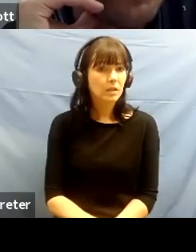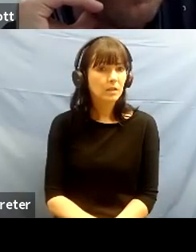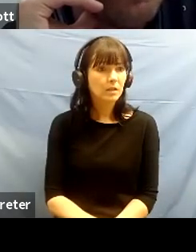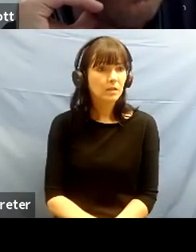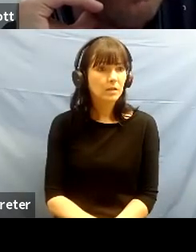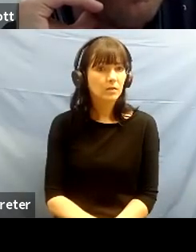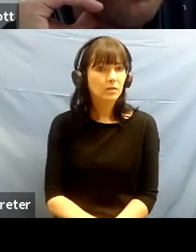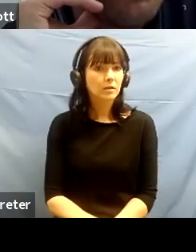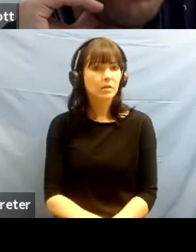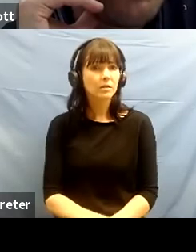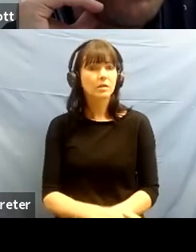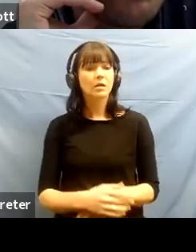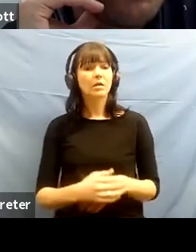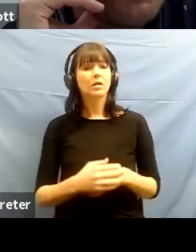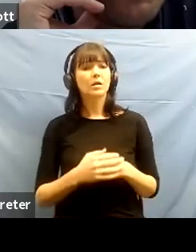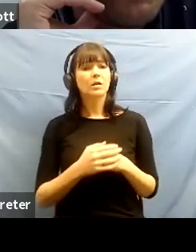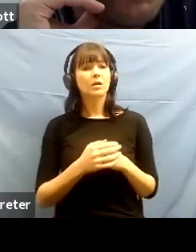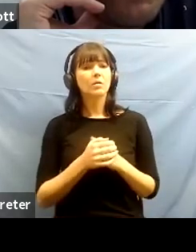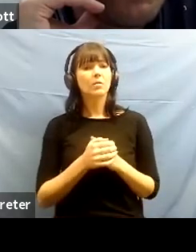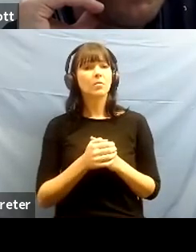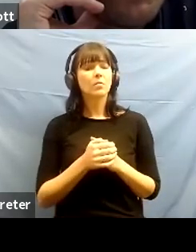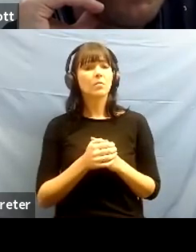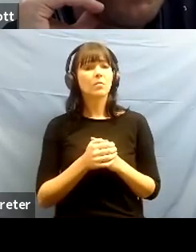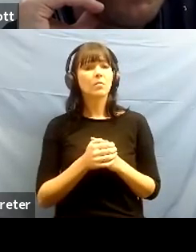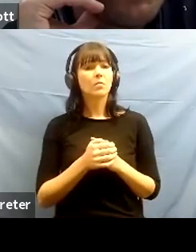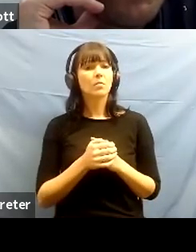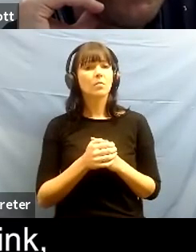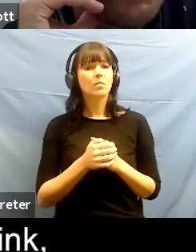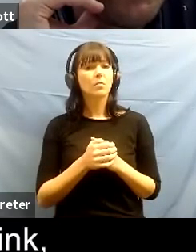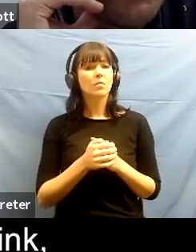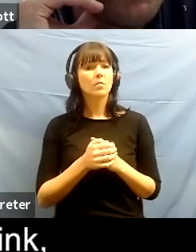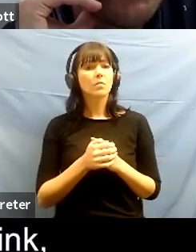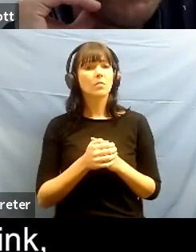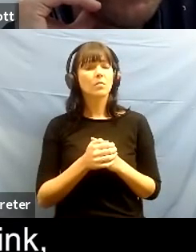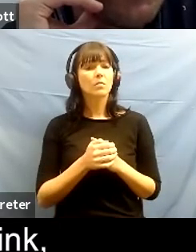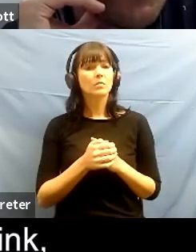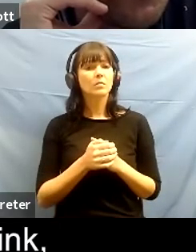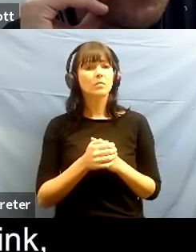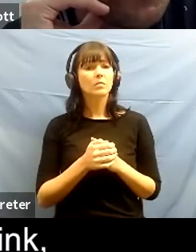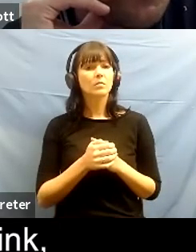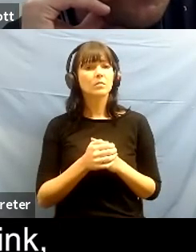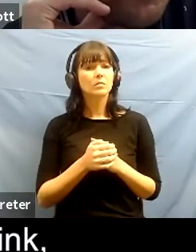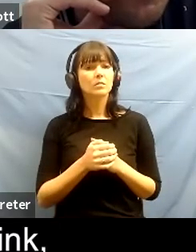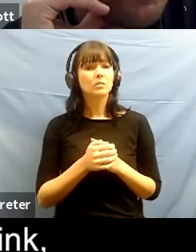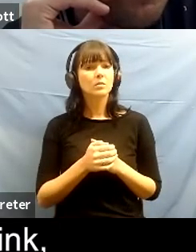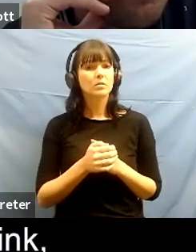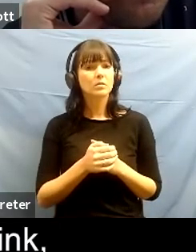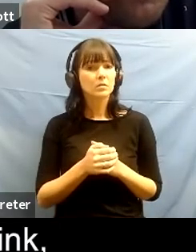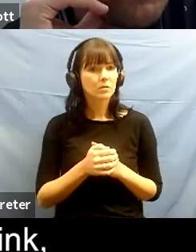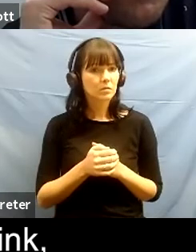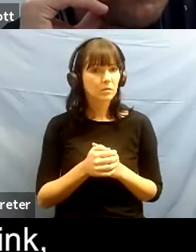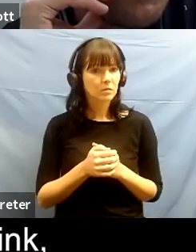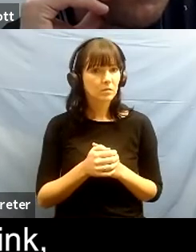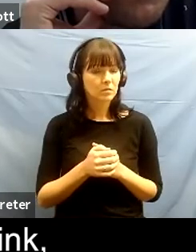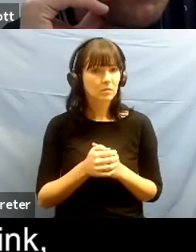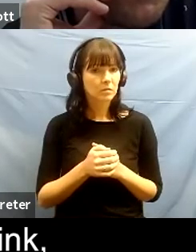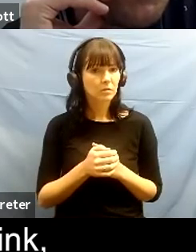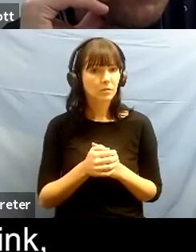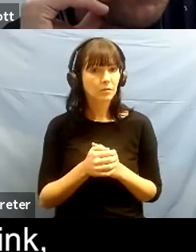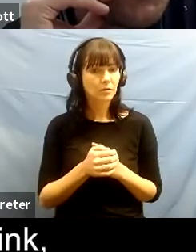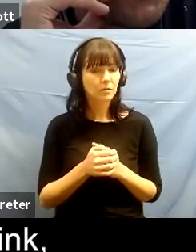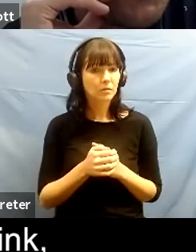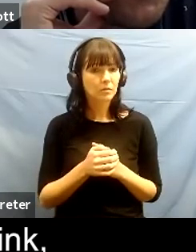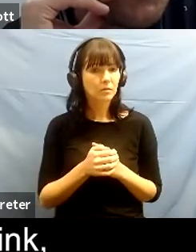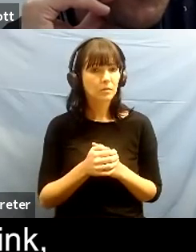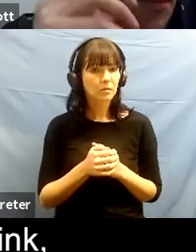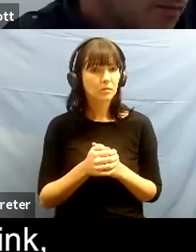i think um do you know the the trick i think you know as a as